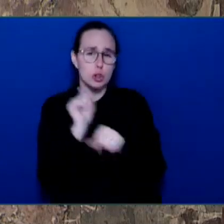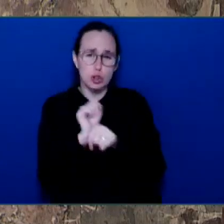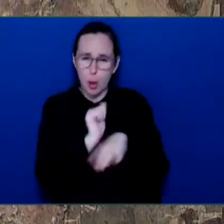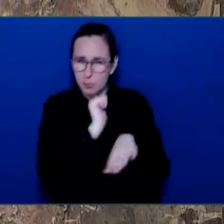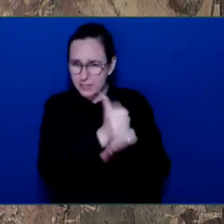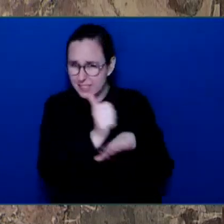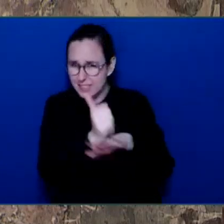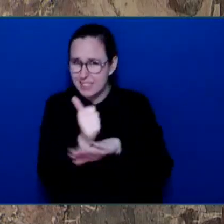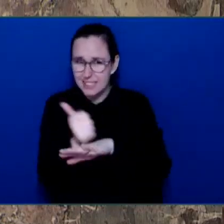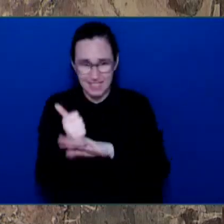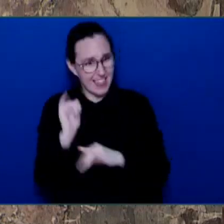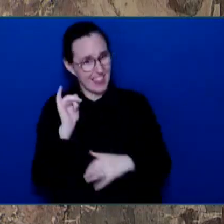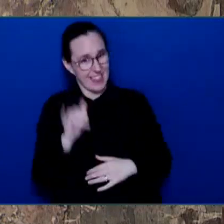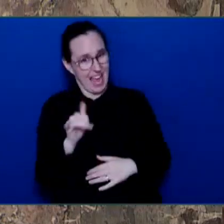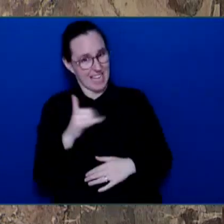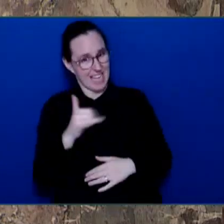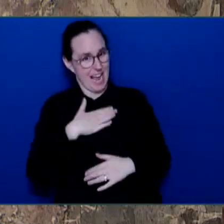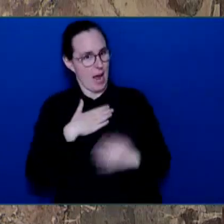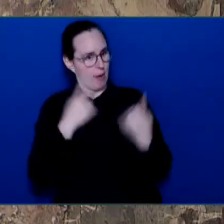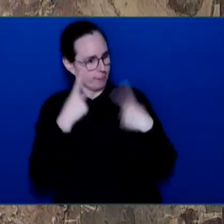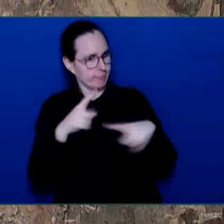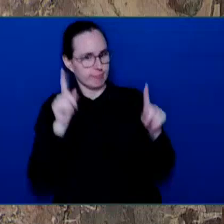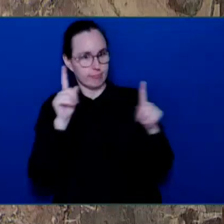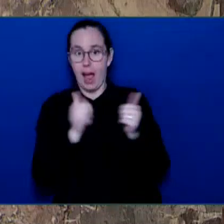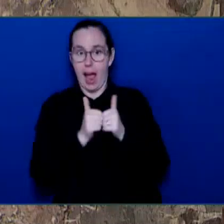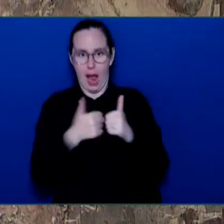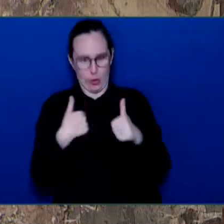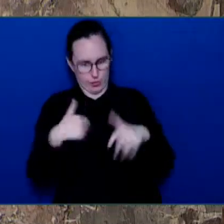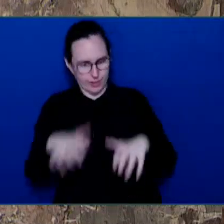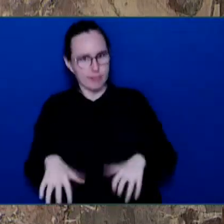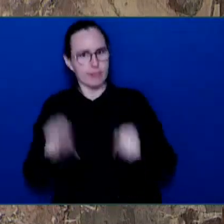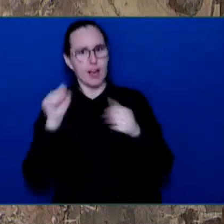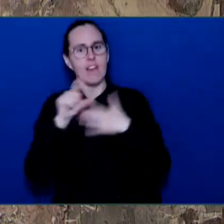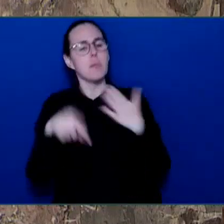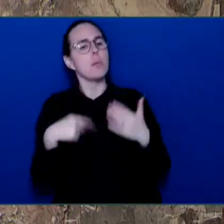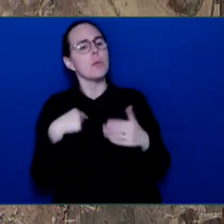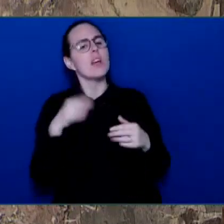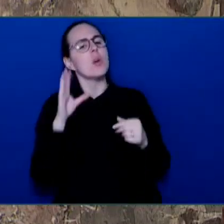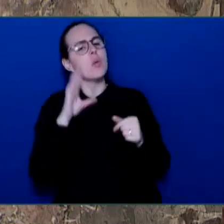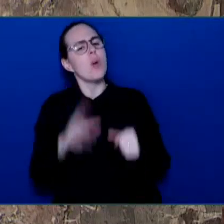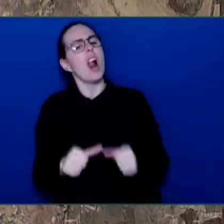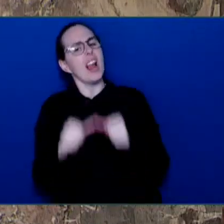keep doing on this side of the House. And that's what British Columbians expect and want.